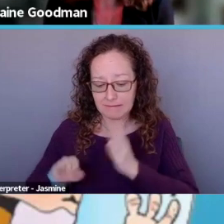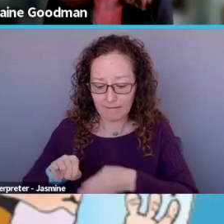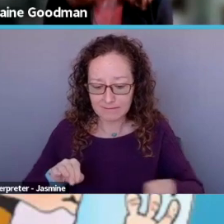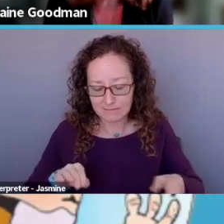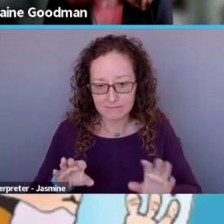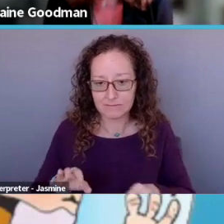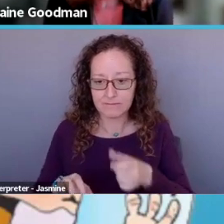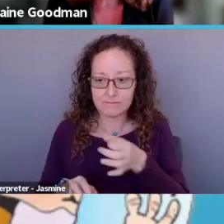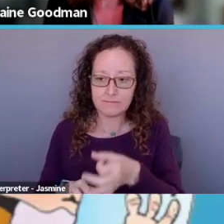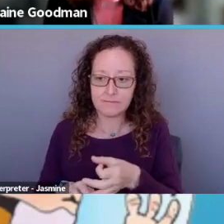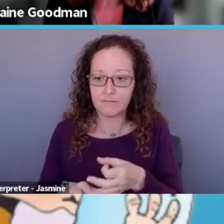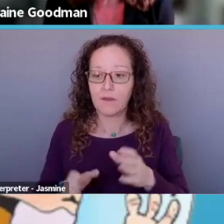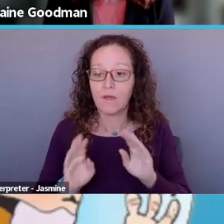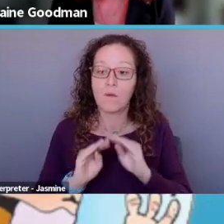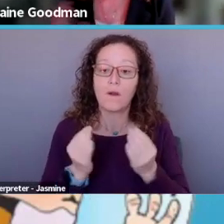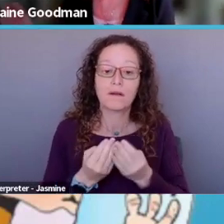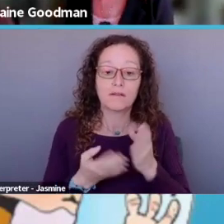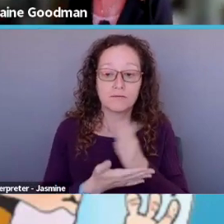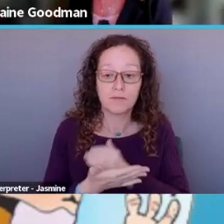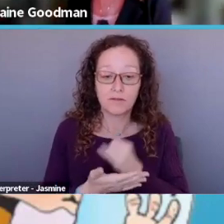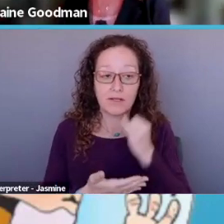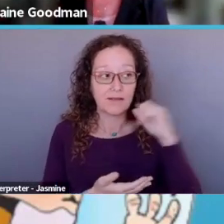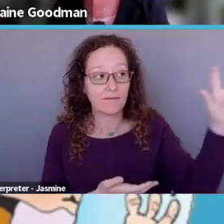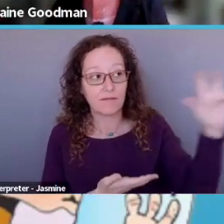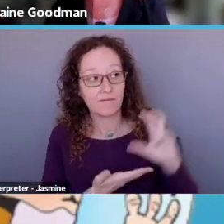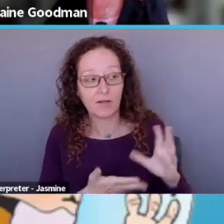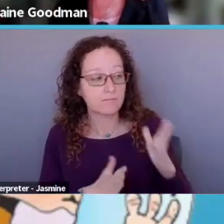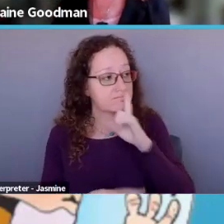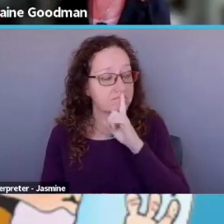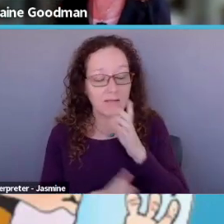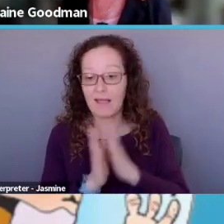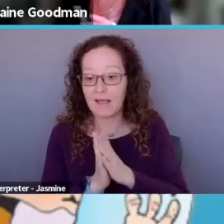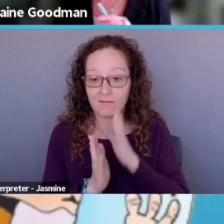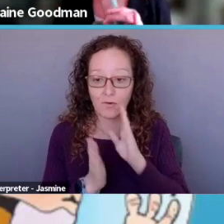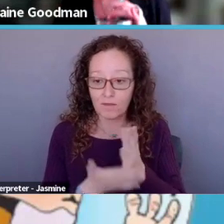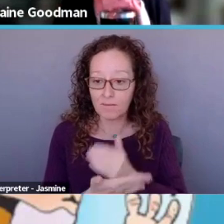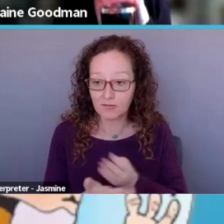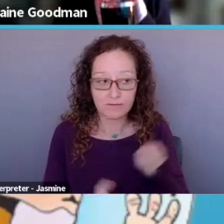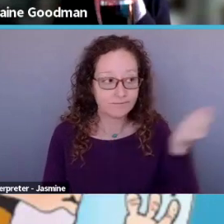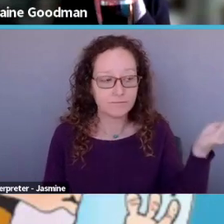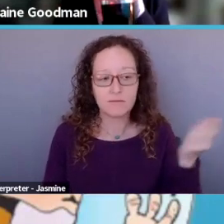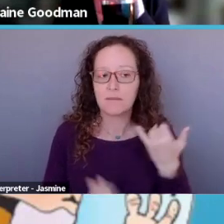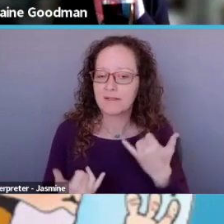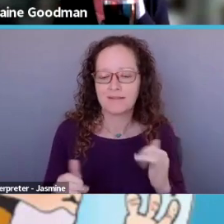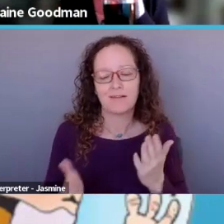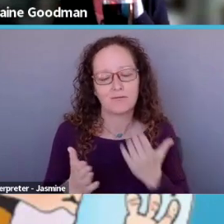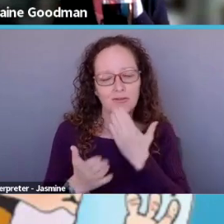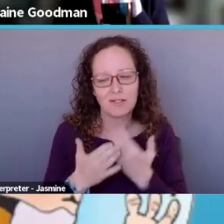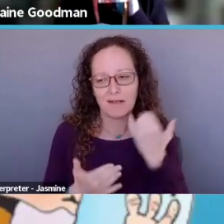if the funder does not ask for an organizational budget, you may want to have one ready anyway. And